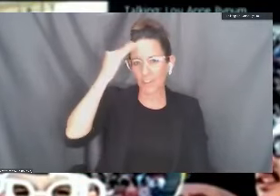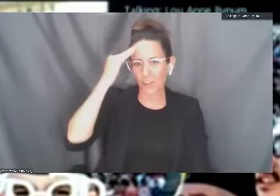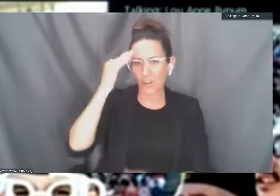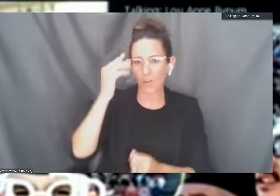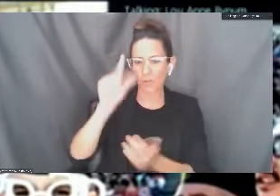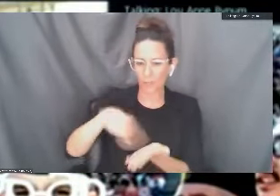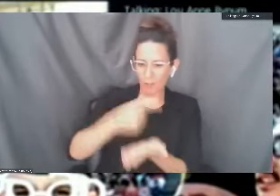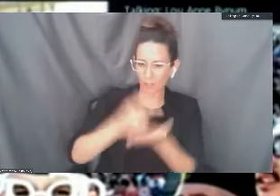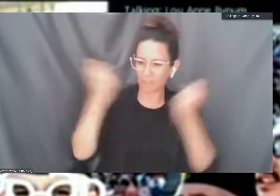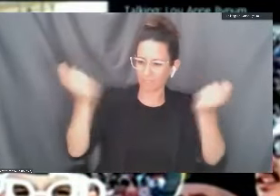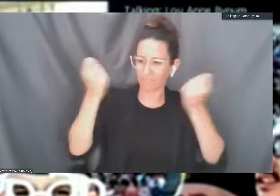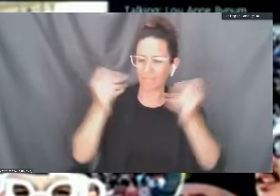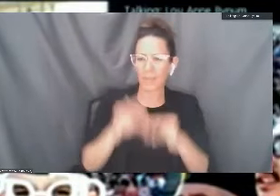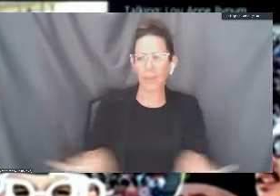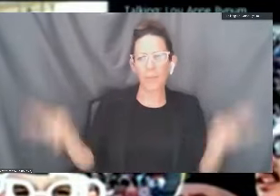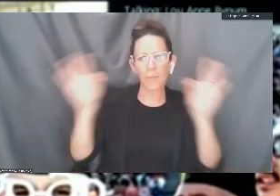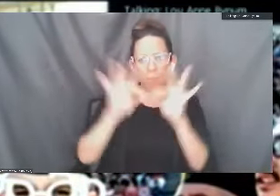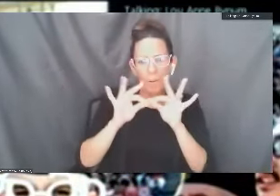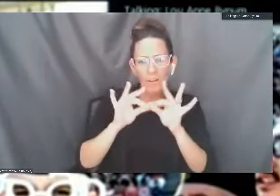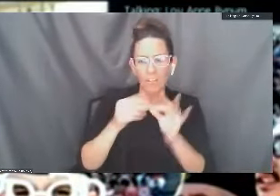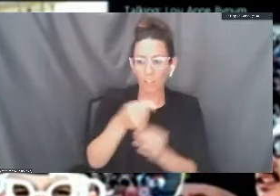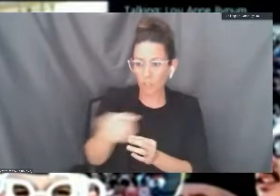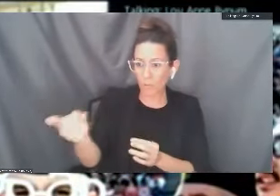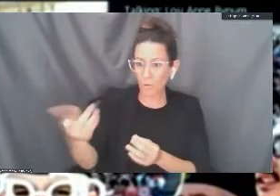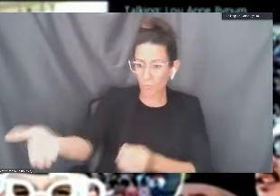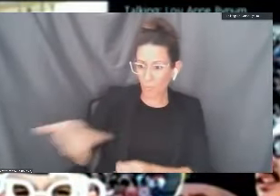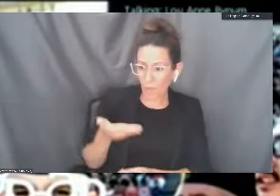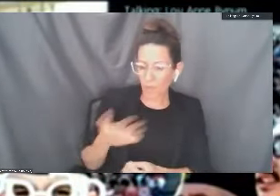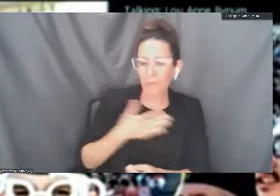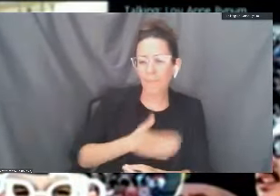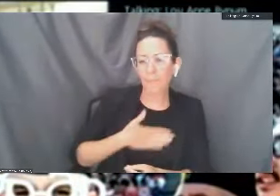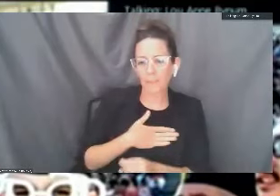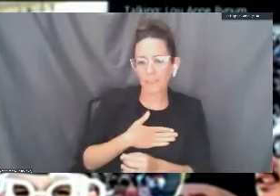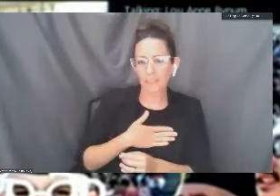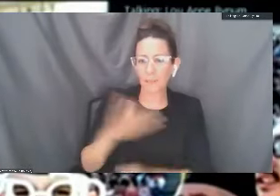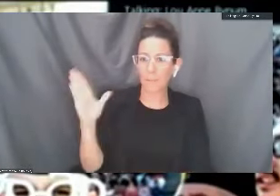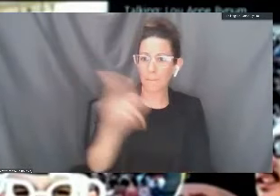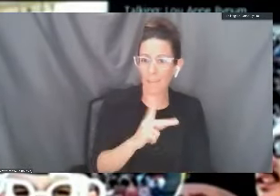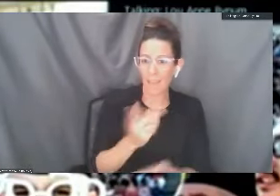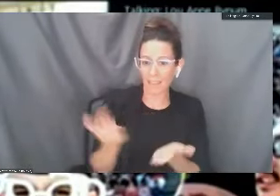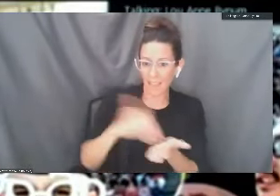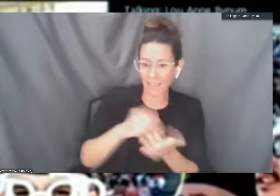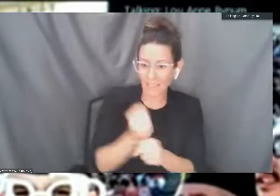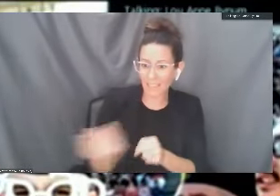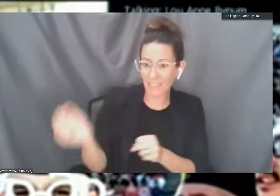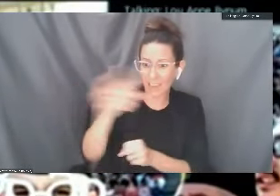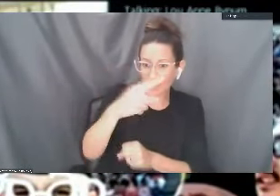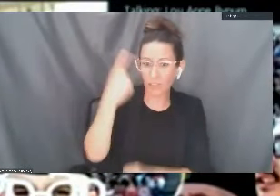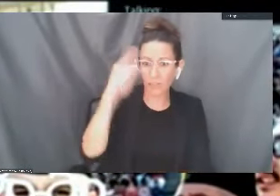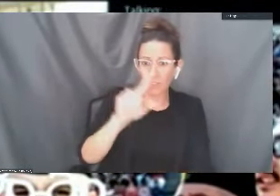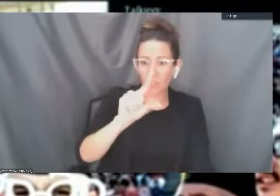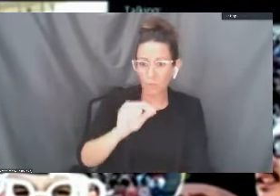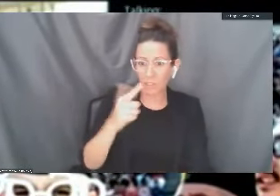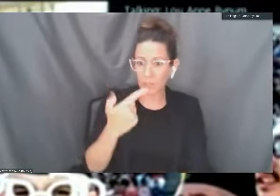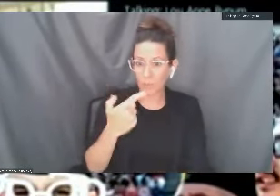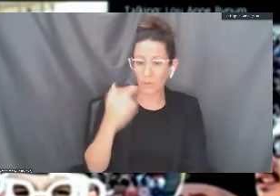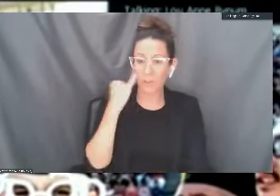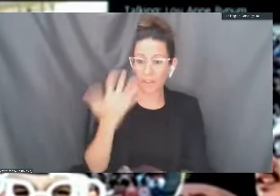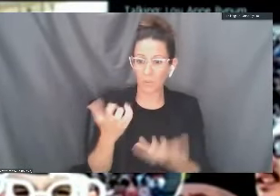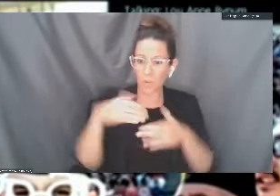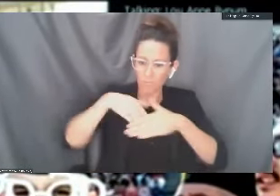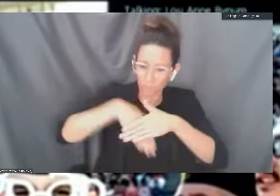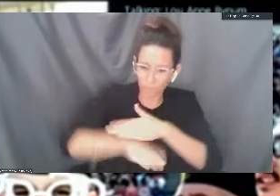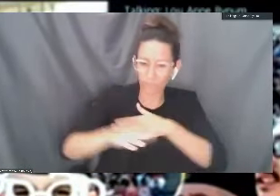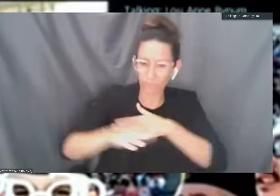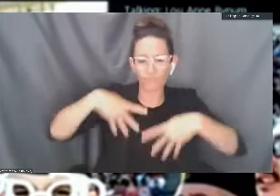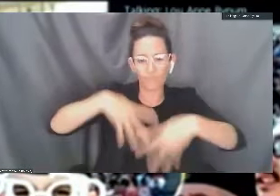and we also want you to know that you're welcome and we would love to have you come back and walk in person in 2021. We know that